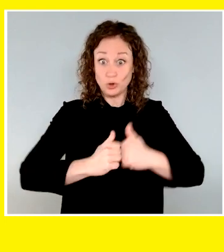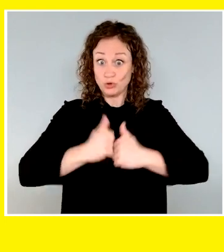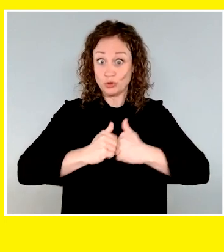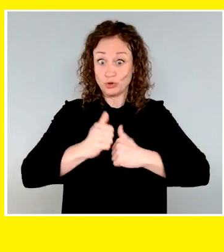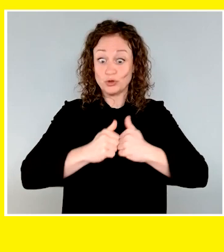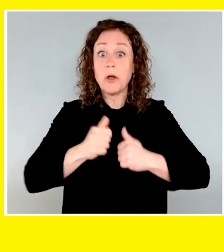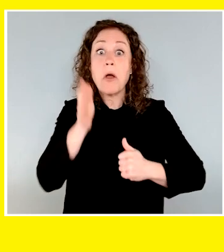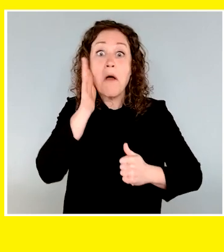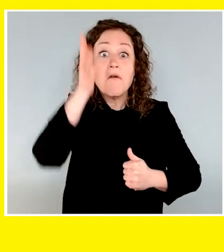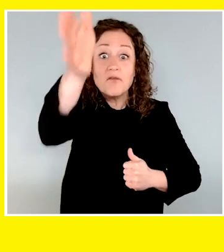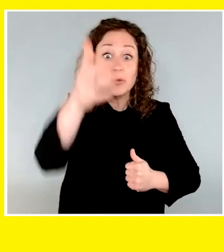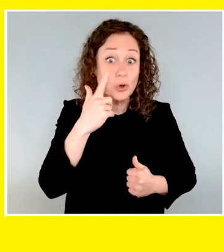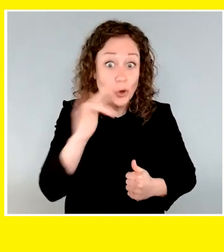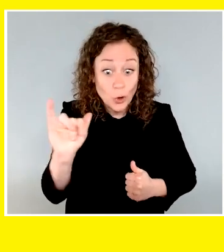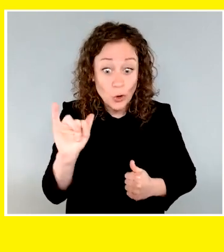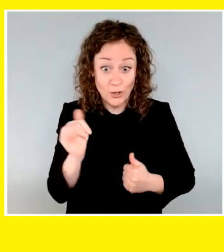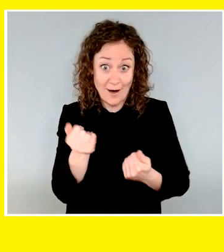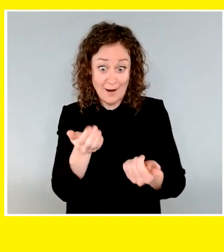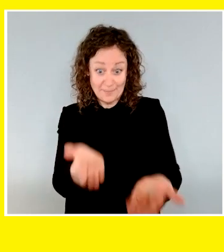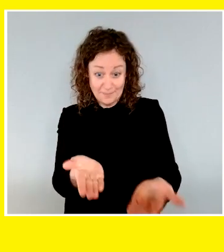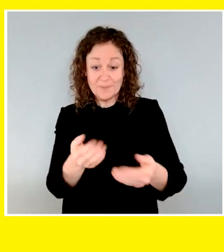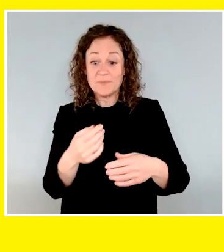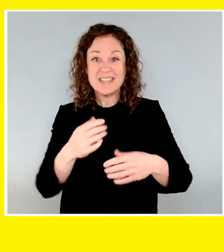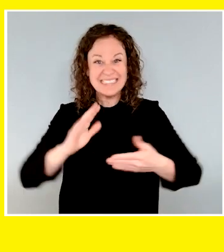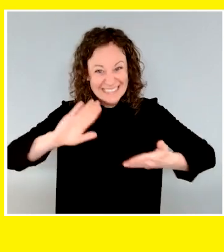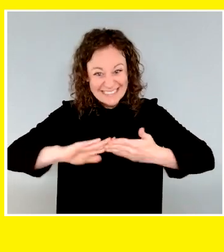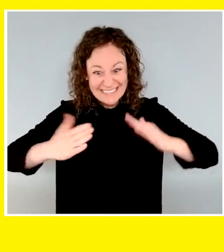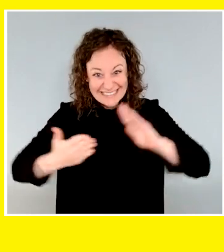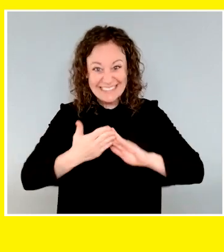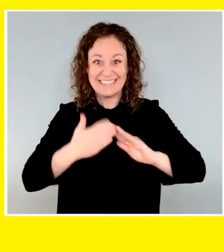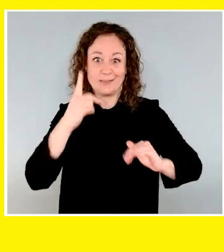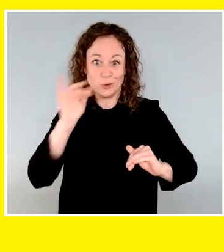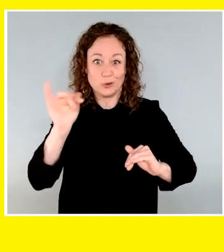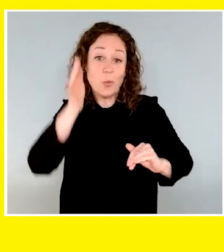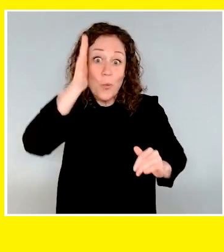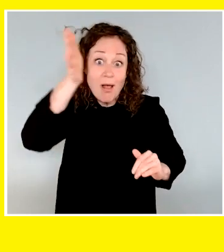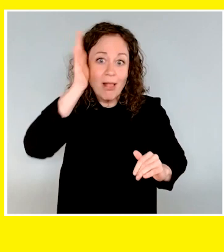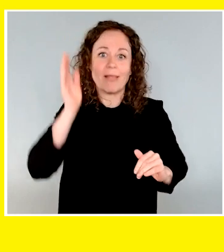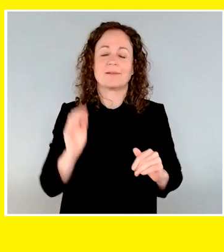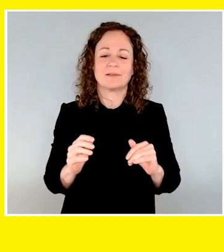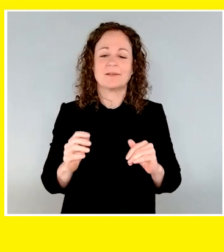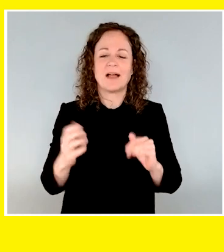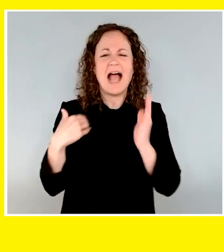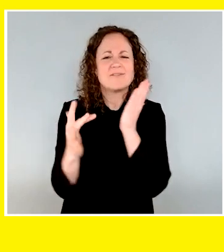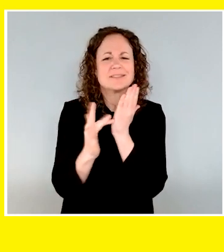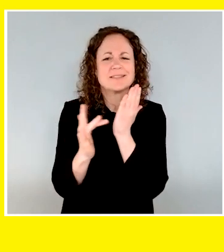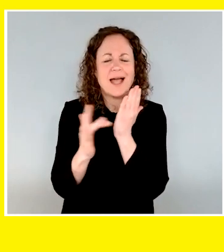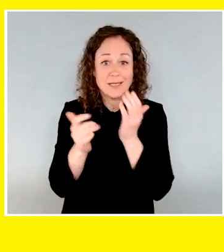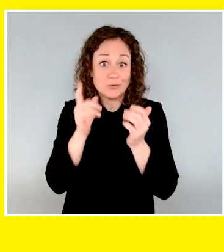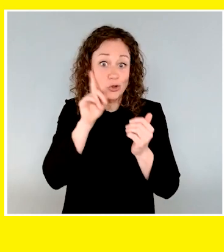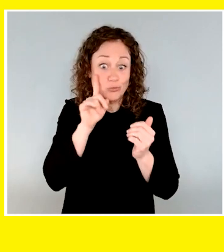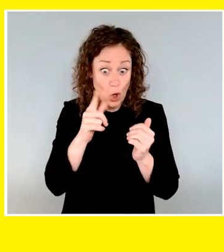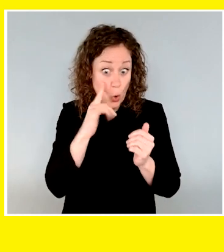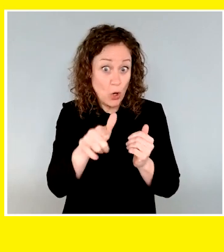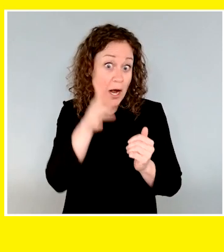complete, it will be a very exciting indoor city, where the dogs can learn day-to-day safe travel with their handlers in simulated real